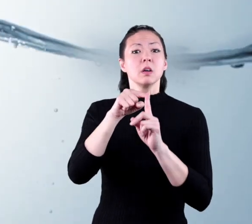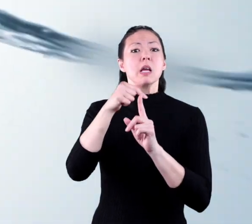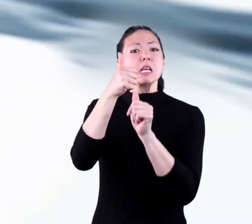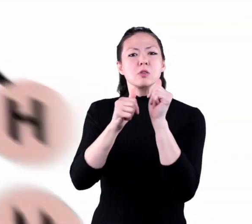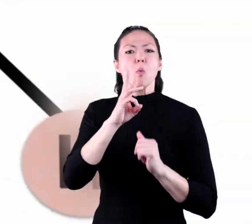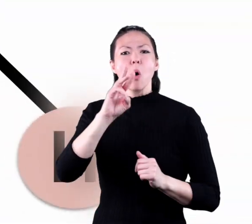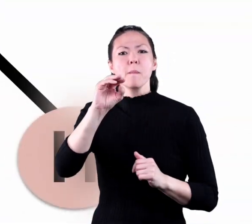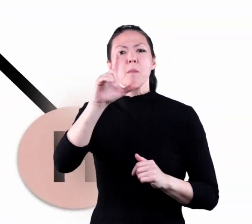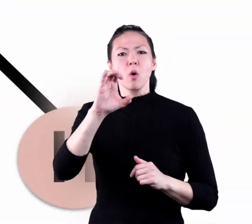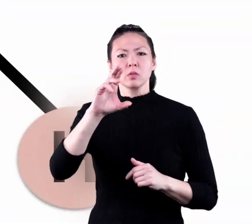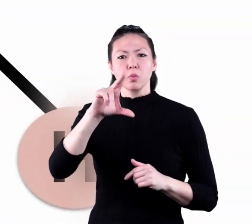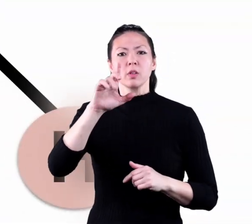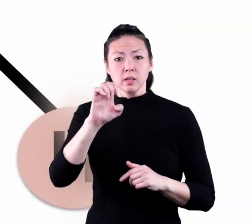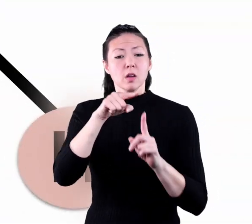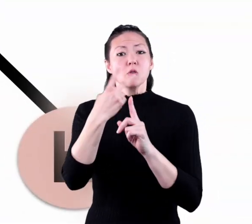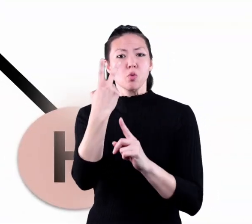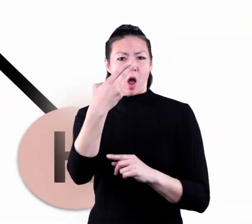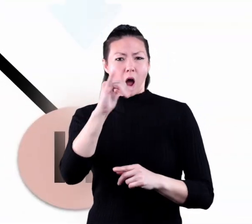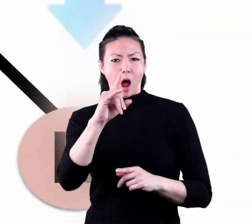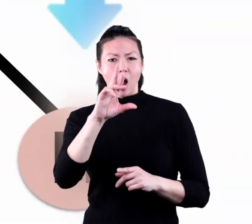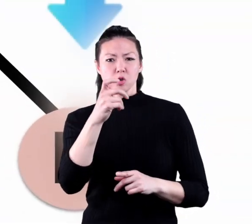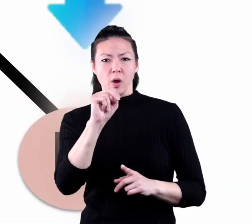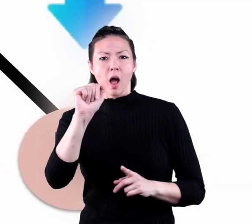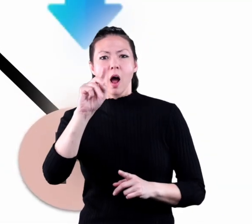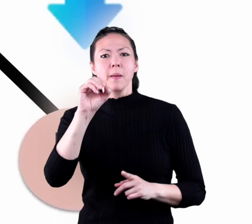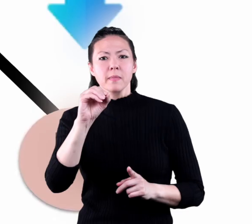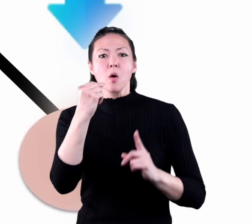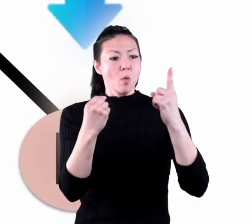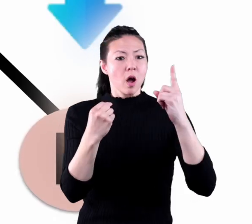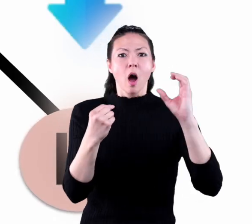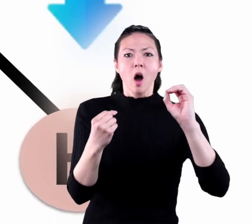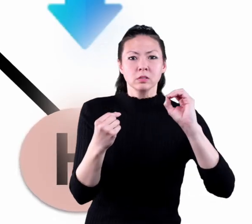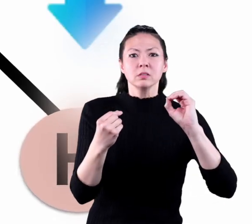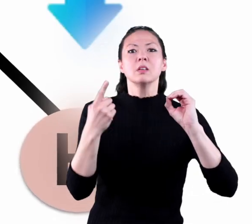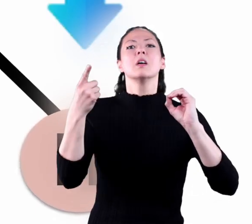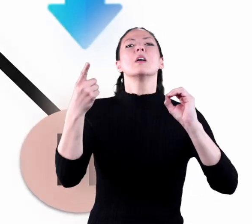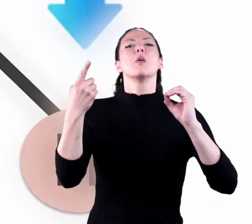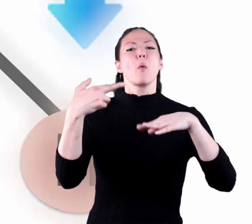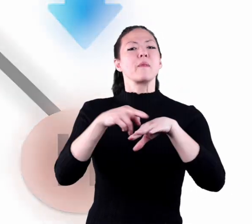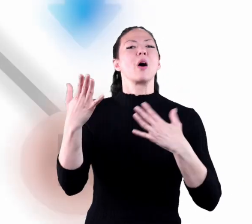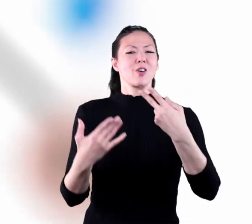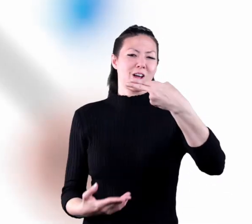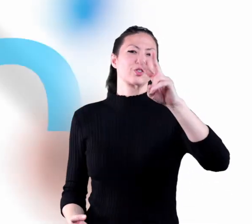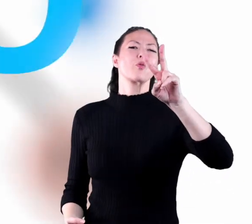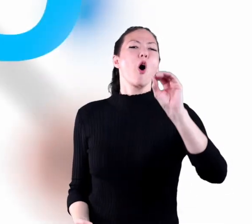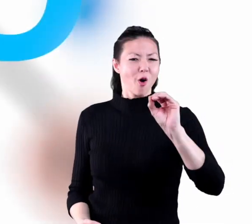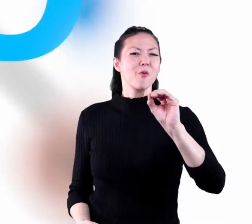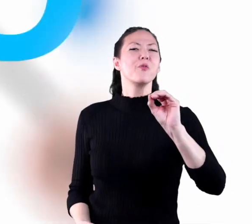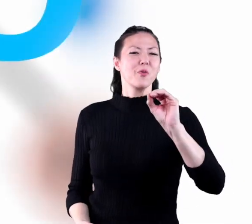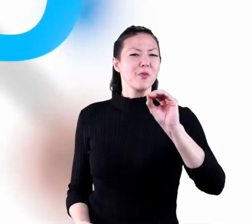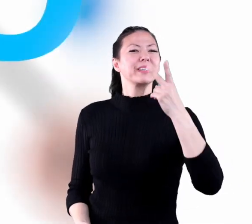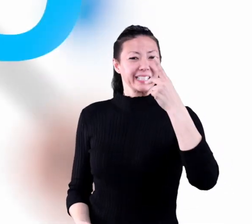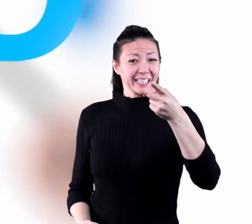Each water molecule is made up of two hydrogen atoms and one oxygen atom, and is sometimes referred to as